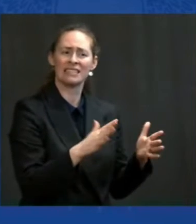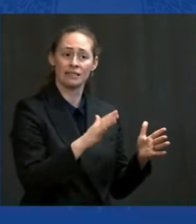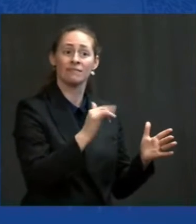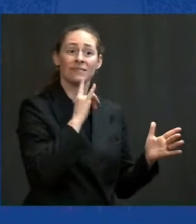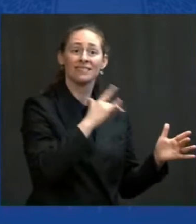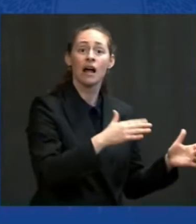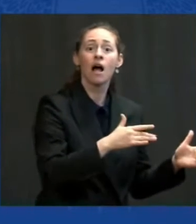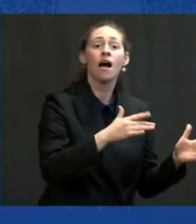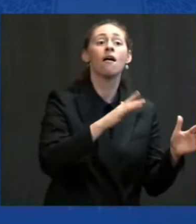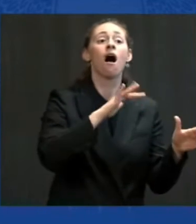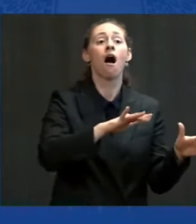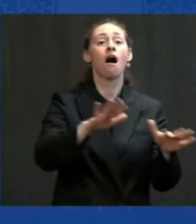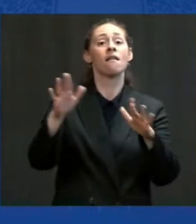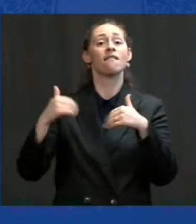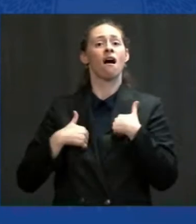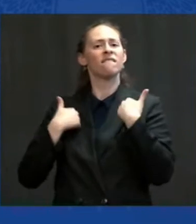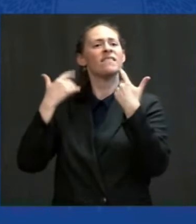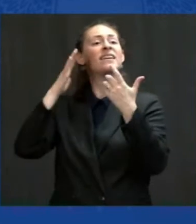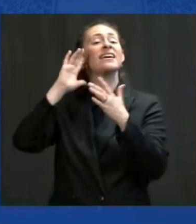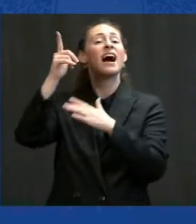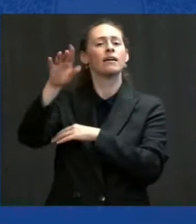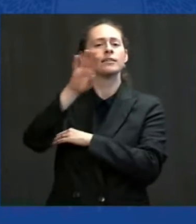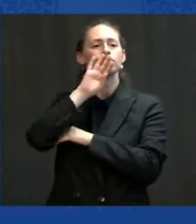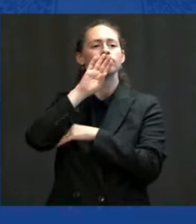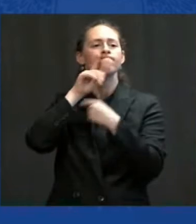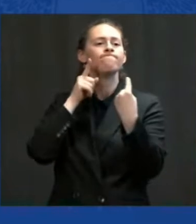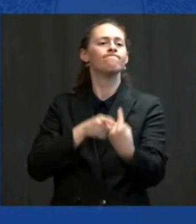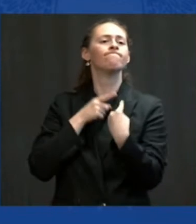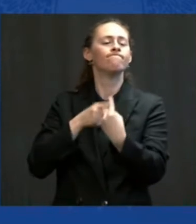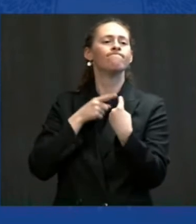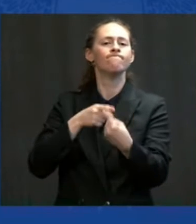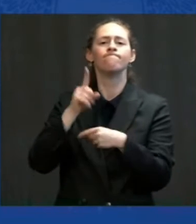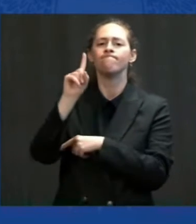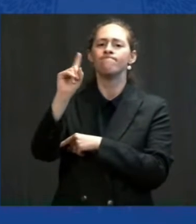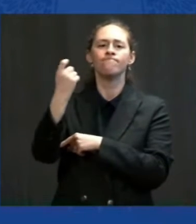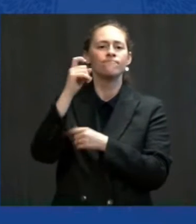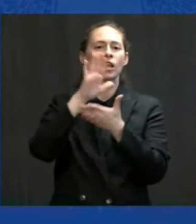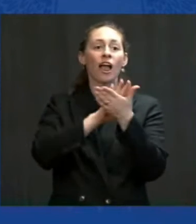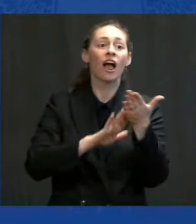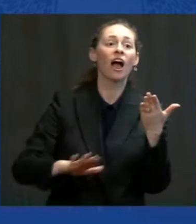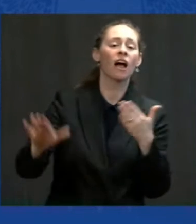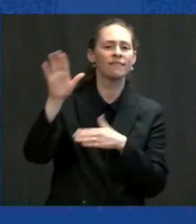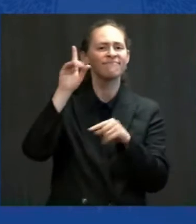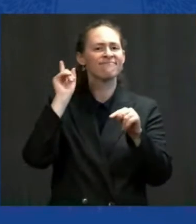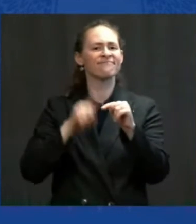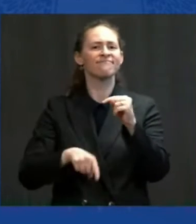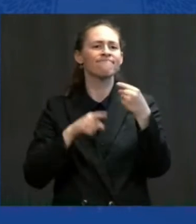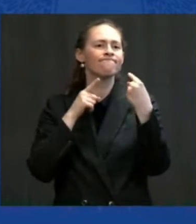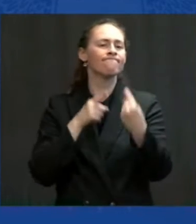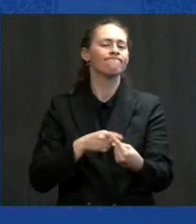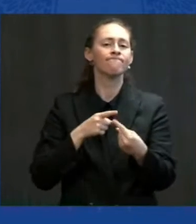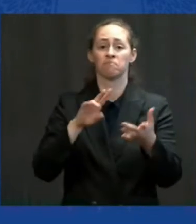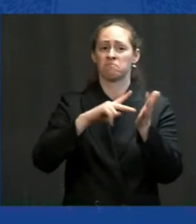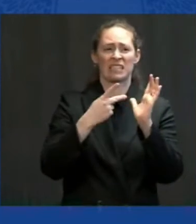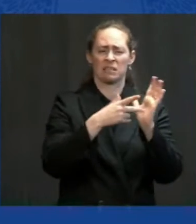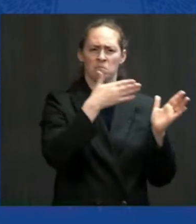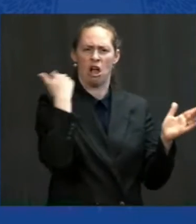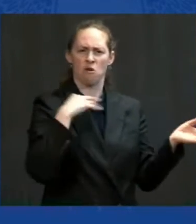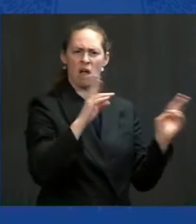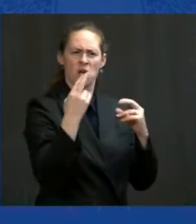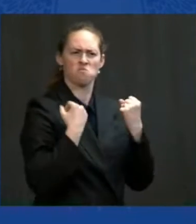We have to build on that foundation for future success. And then I want to add two years of free community college for everyone.